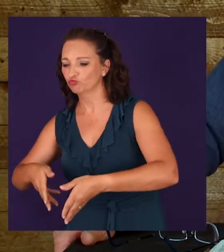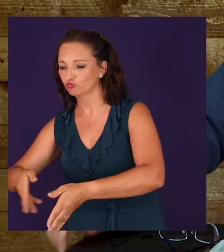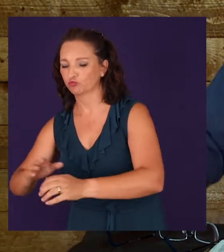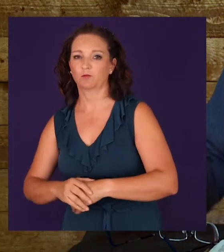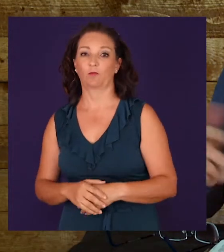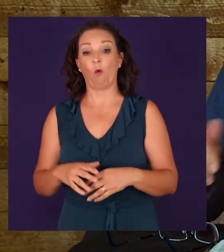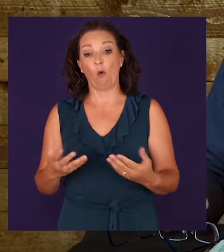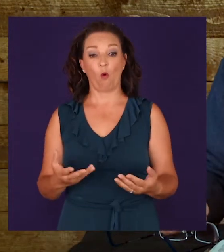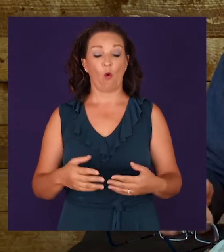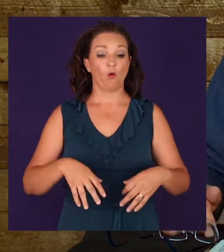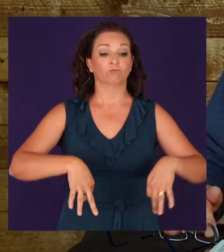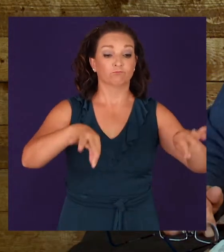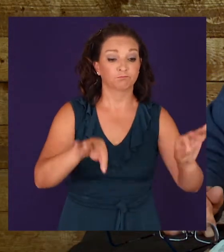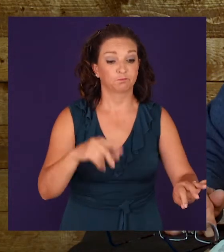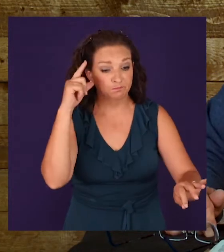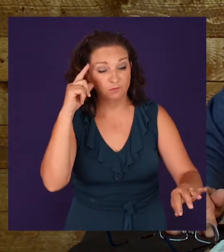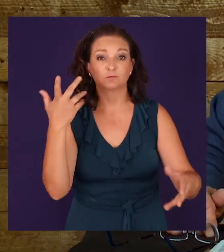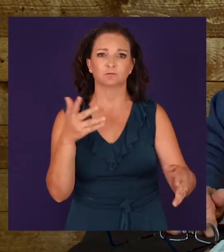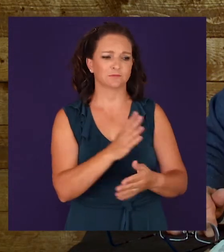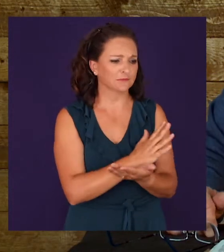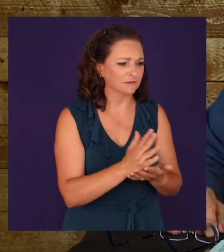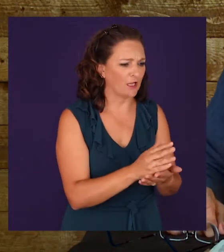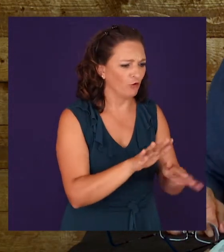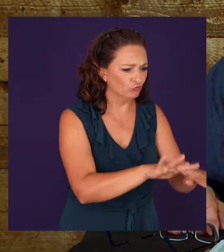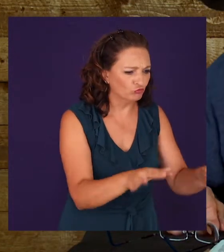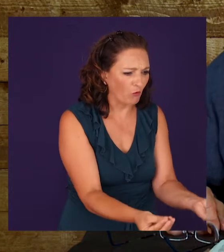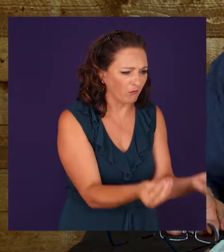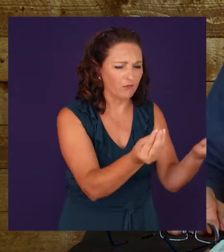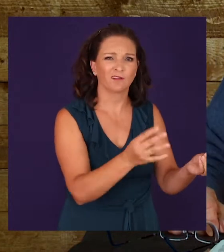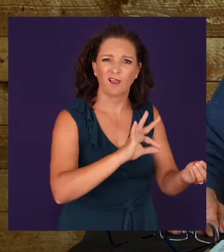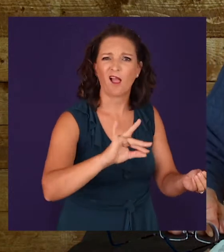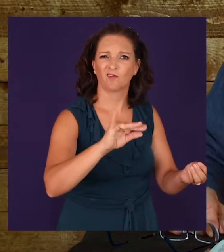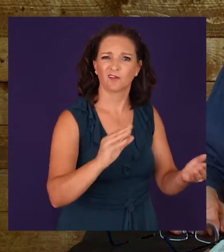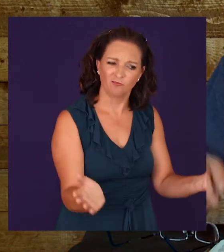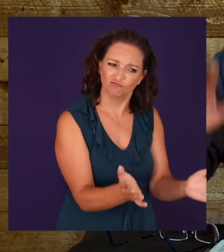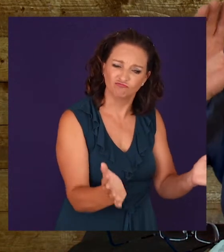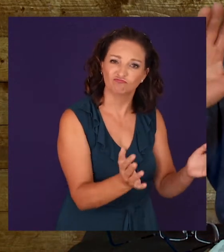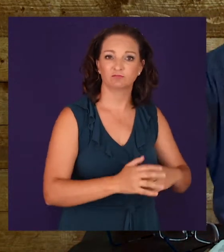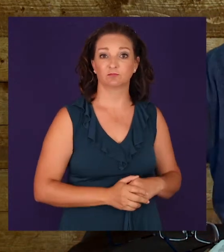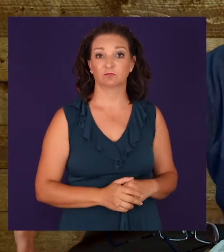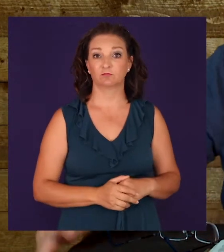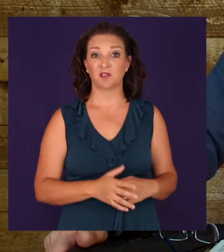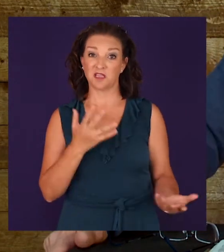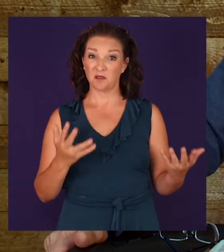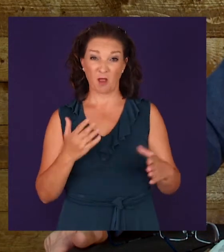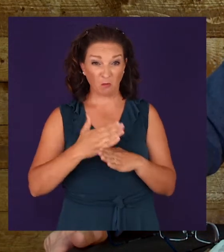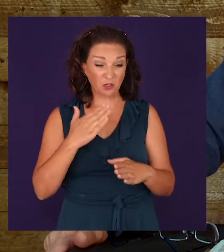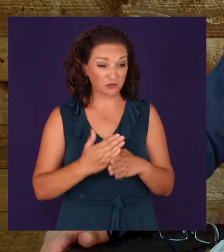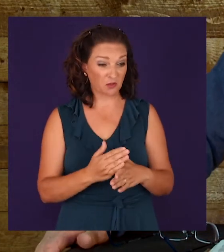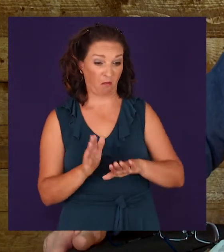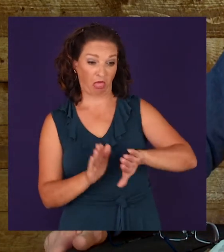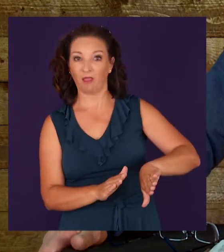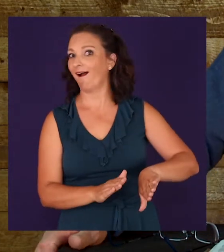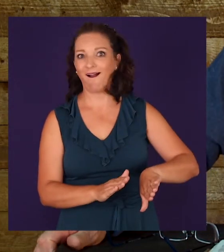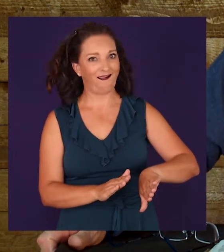Some of us have to make beds. Some of us have to raise children and get them ready for school every single day. An arbitrary job, you might say. No,